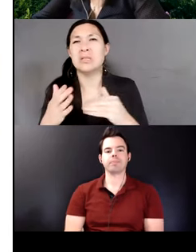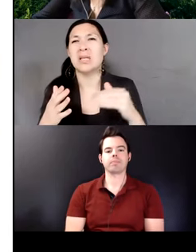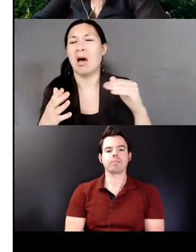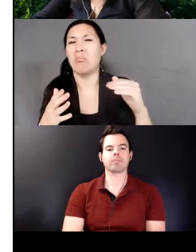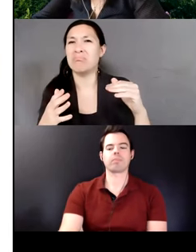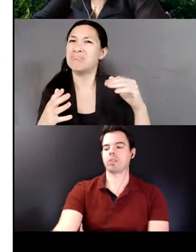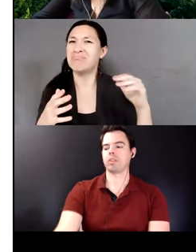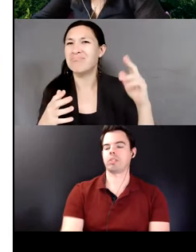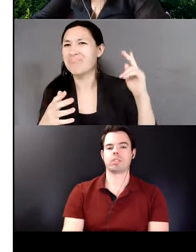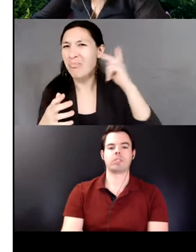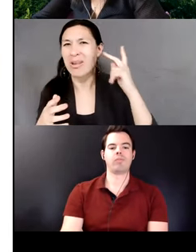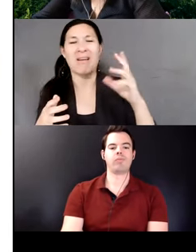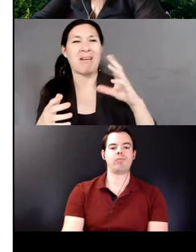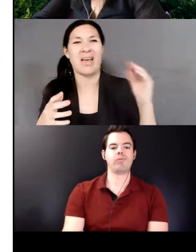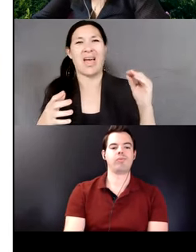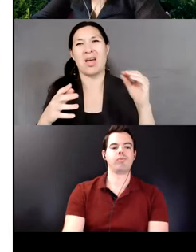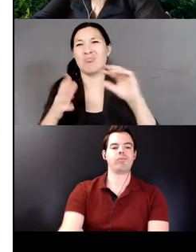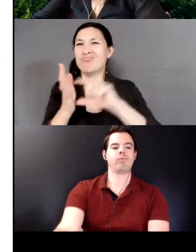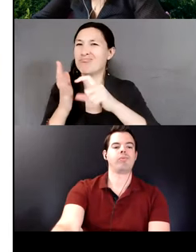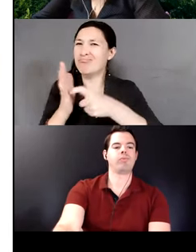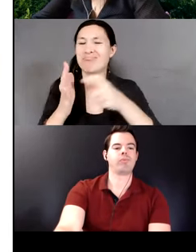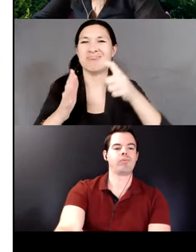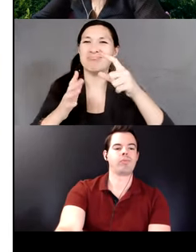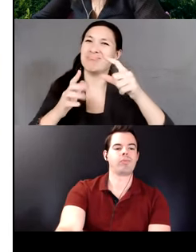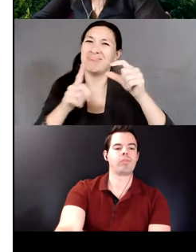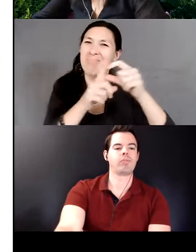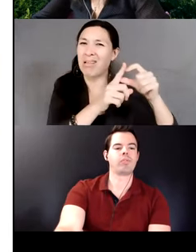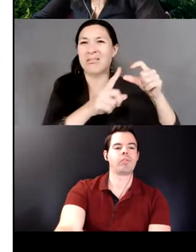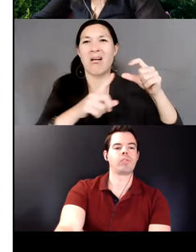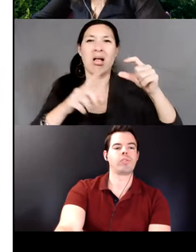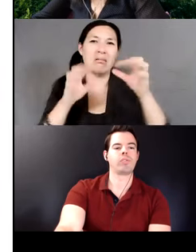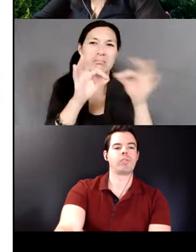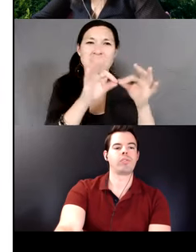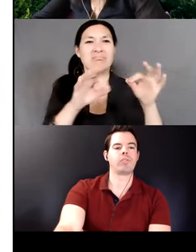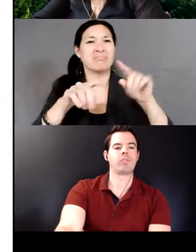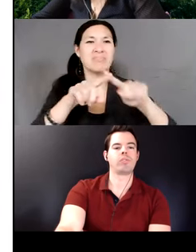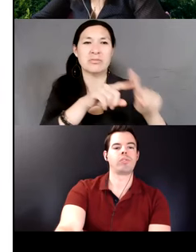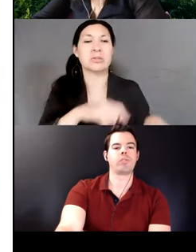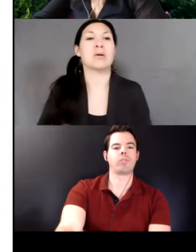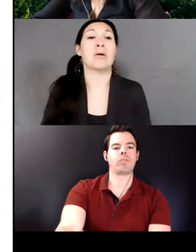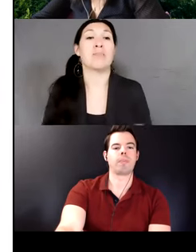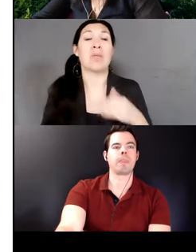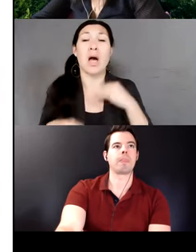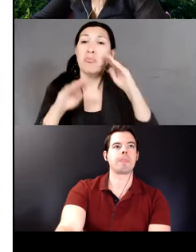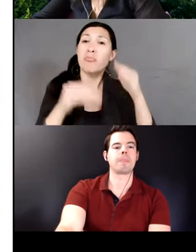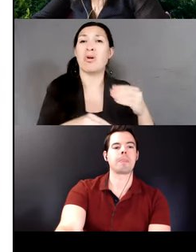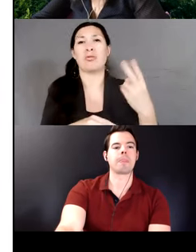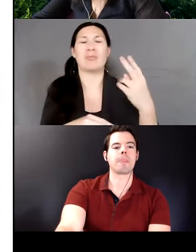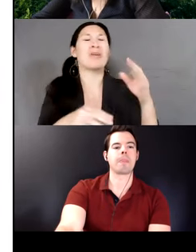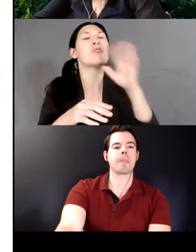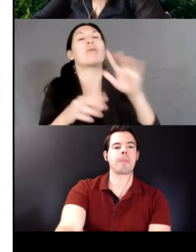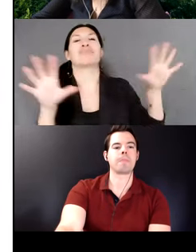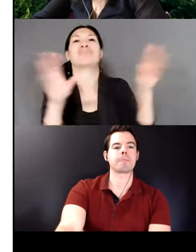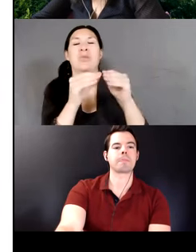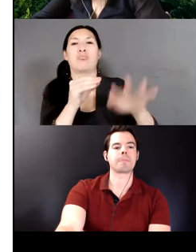Bolivian Quechua has approximately 2 million speakers across the country. My work focuses on South Bolivian Quechua spoken in